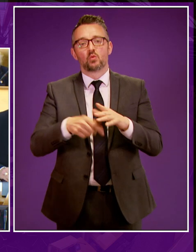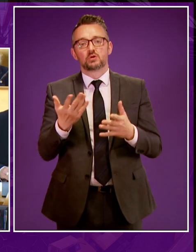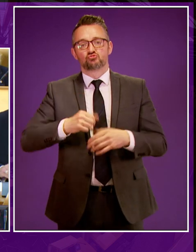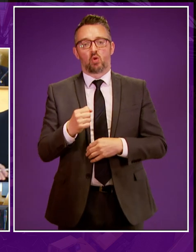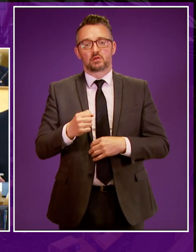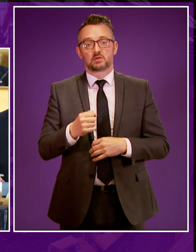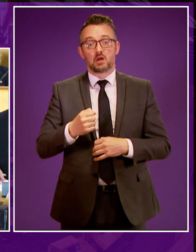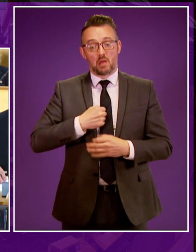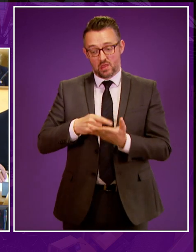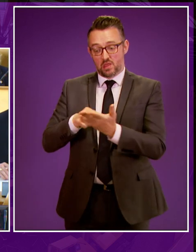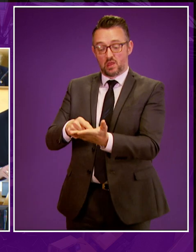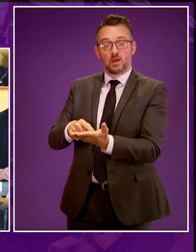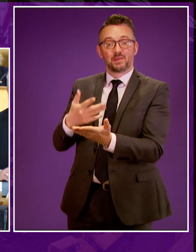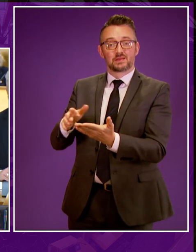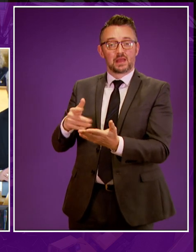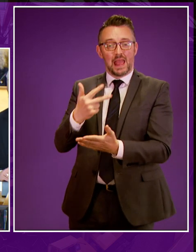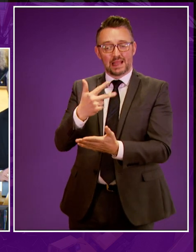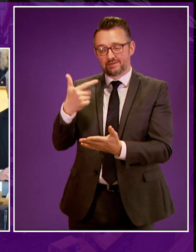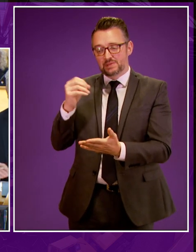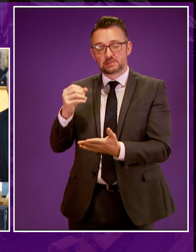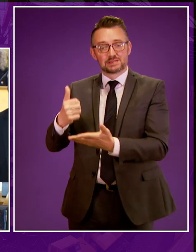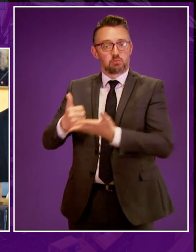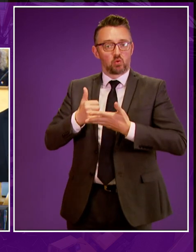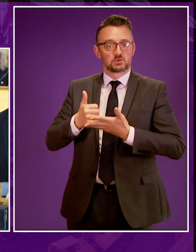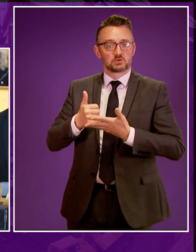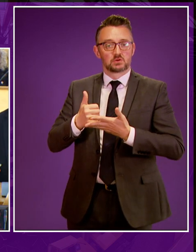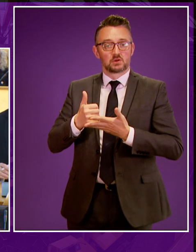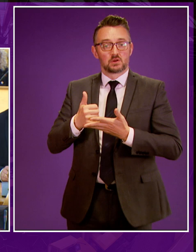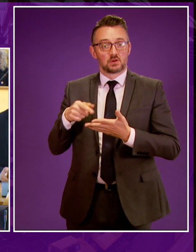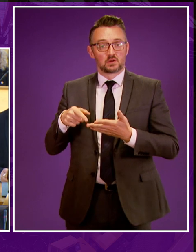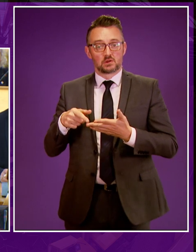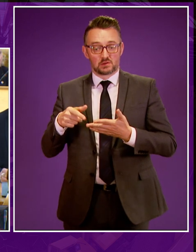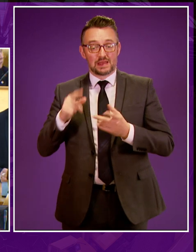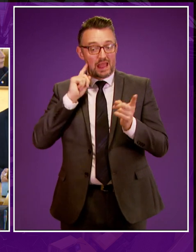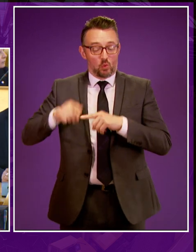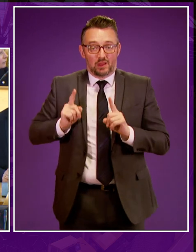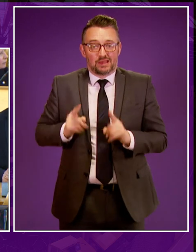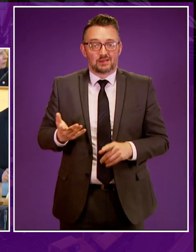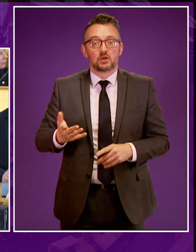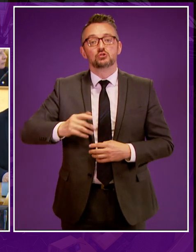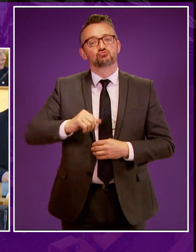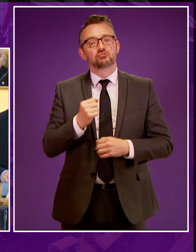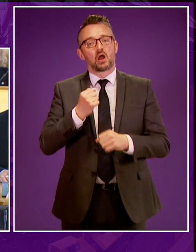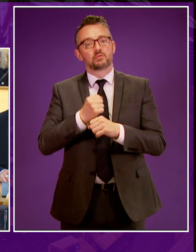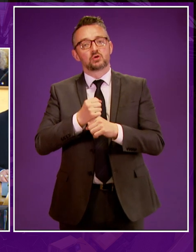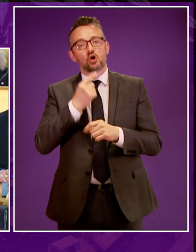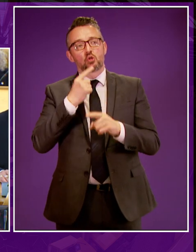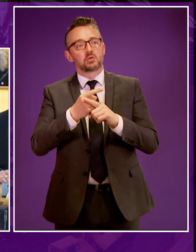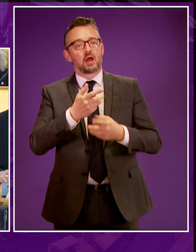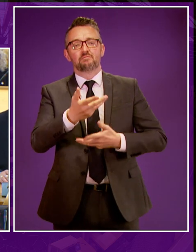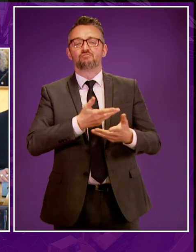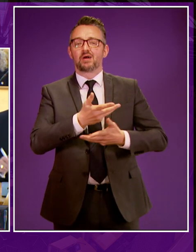received 87% support from public respondents, a figure that cannot be overlooked, and the Scottish Government's talking fracking